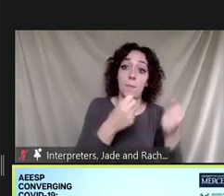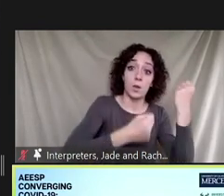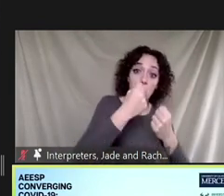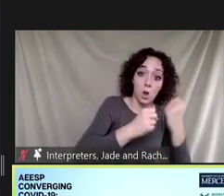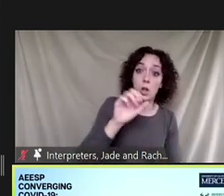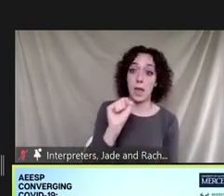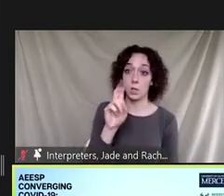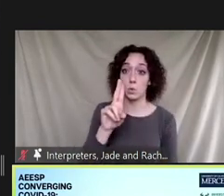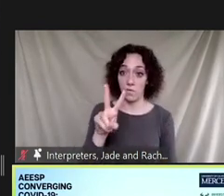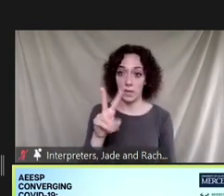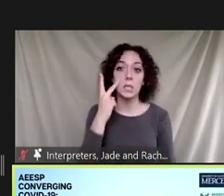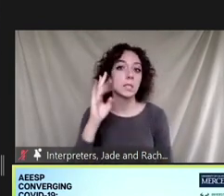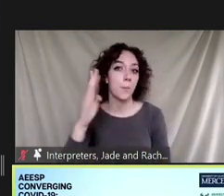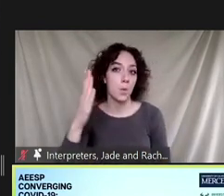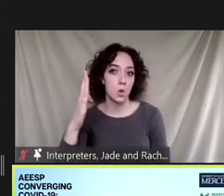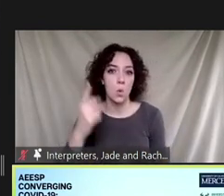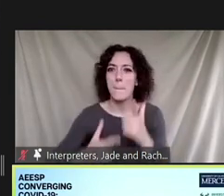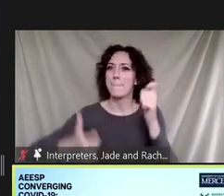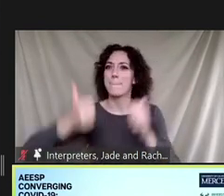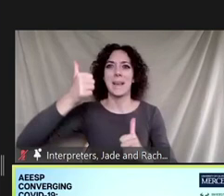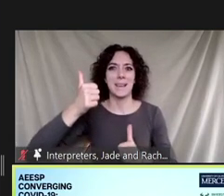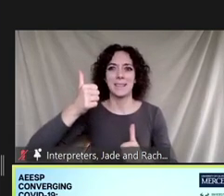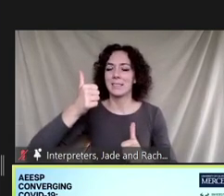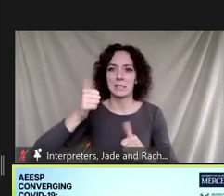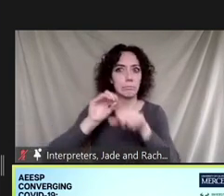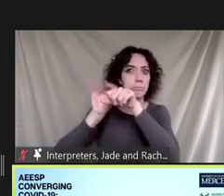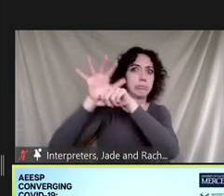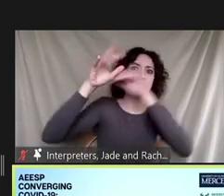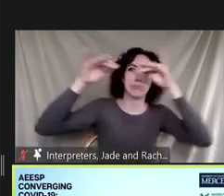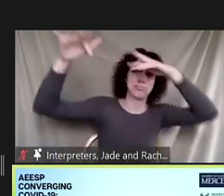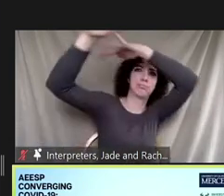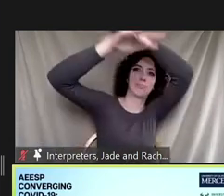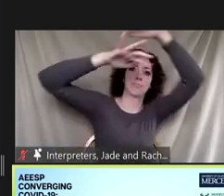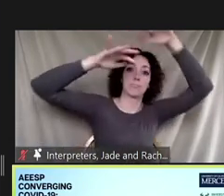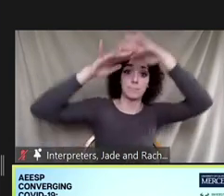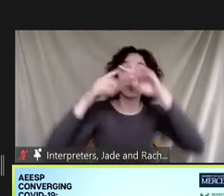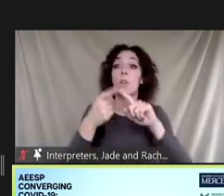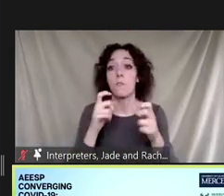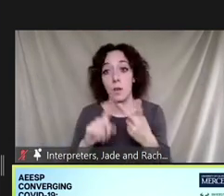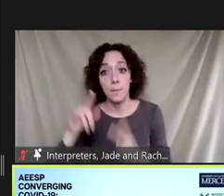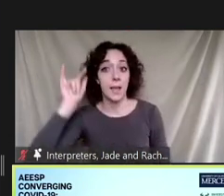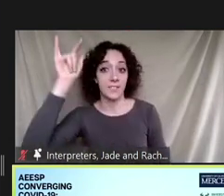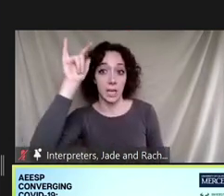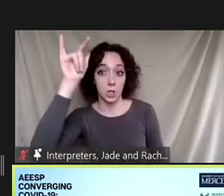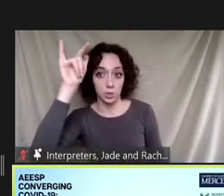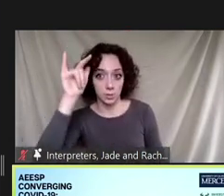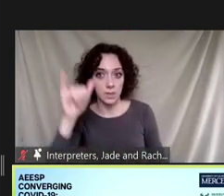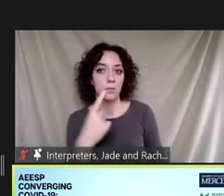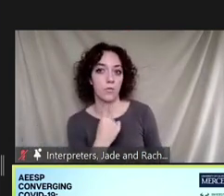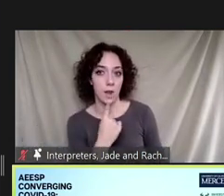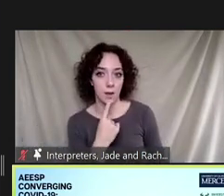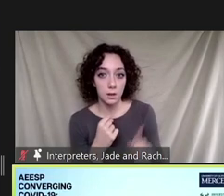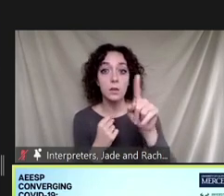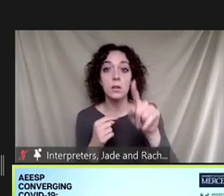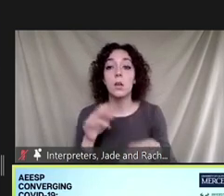area here is the largest source the emissions from aviation is the red area and the emissions from freight